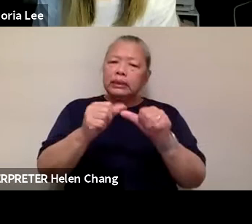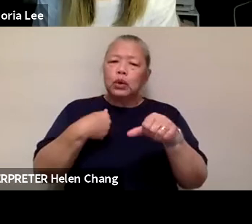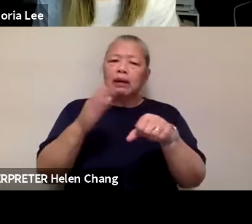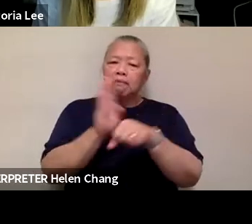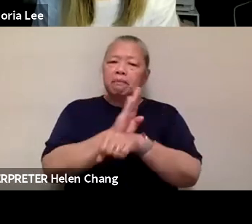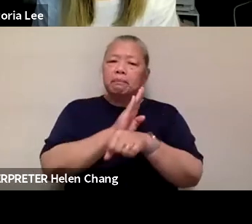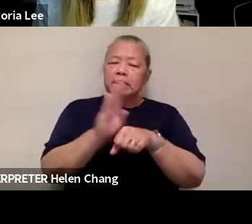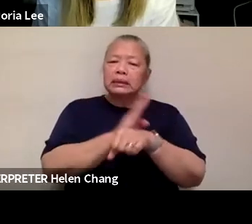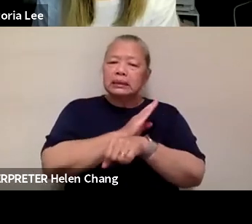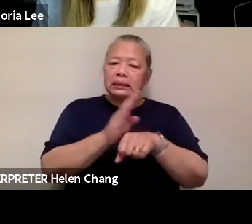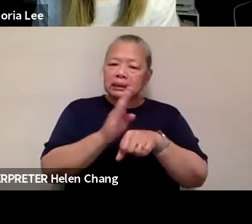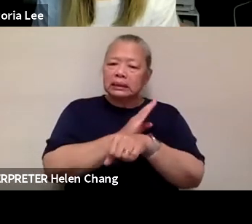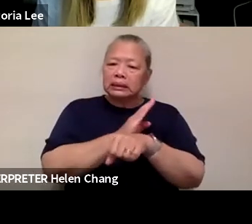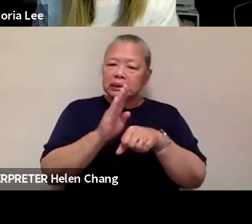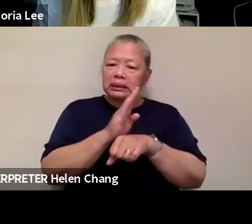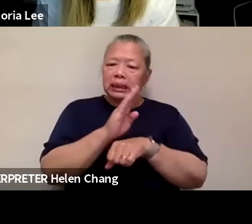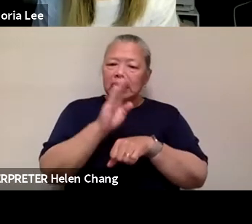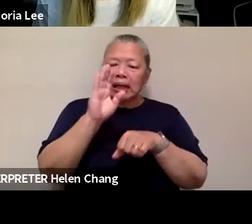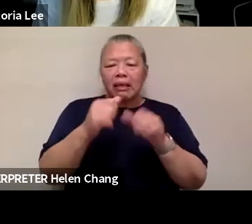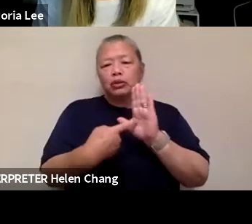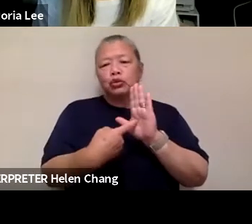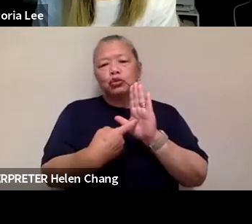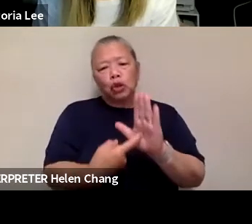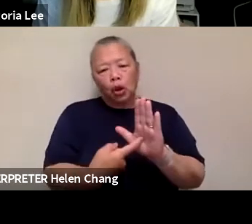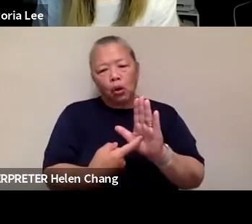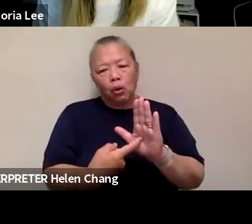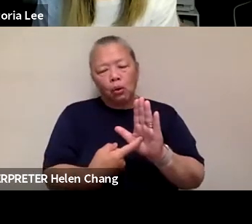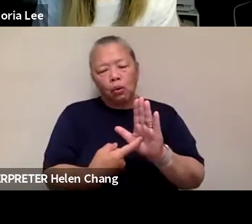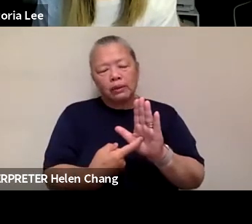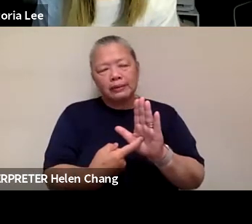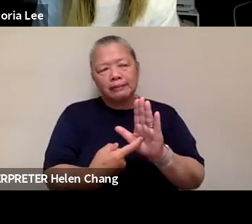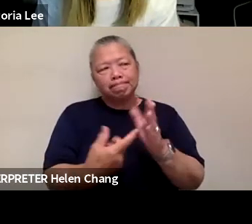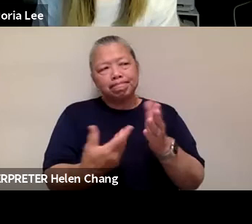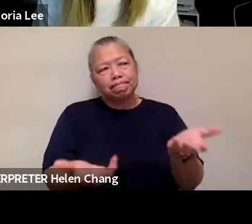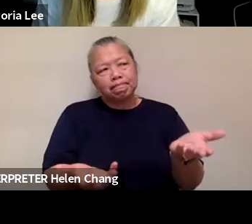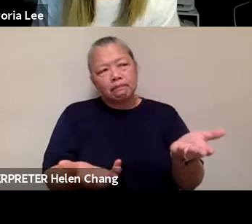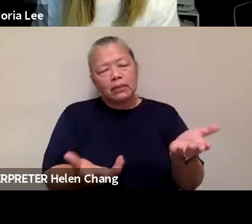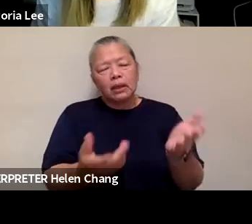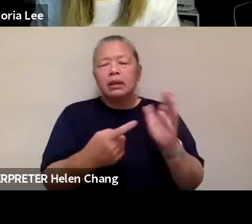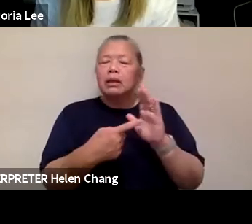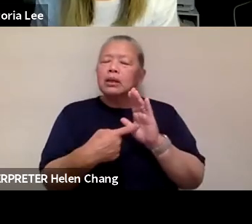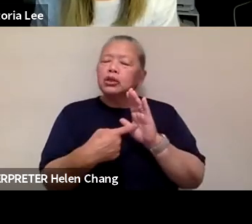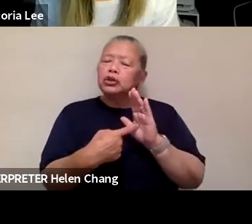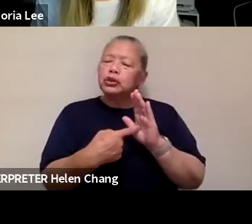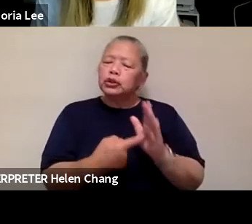kind of show really like